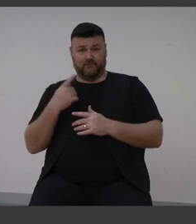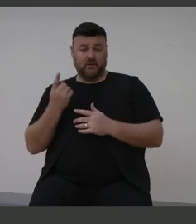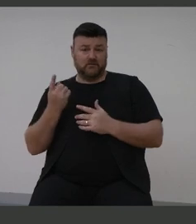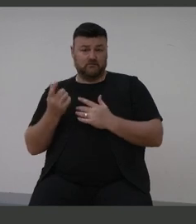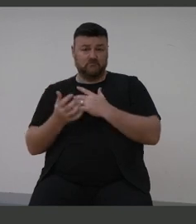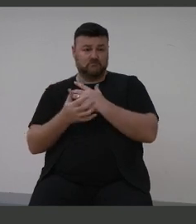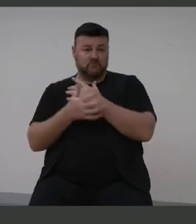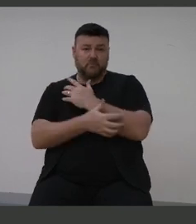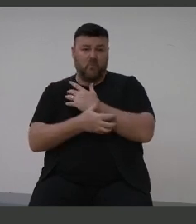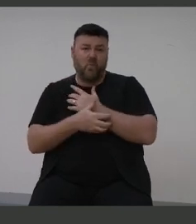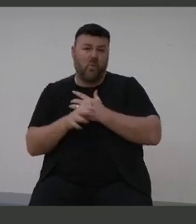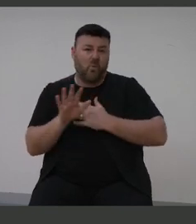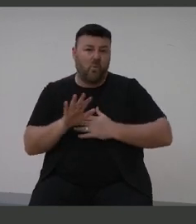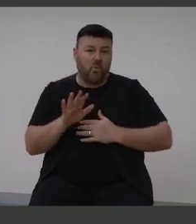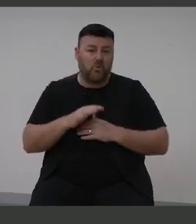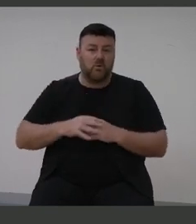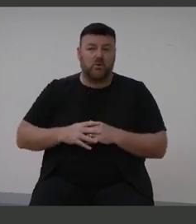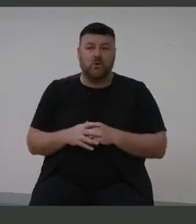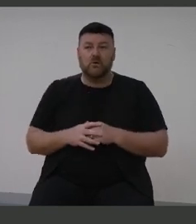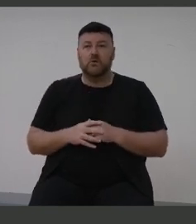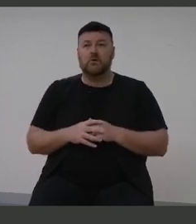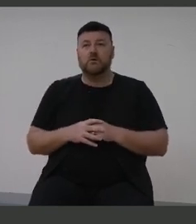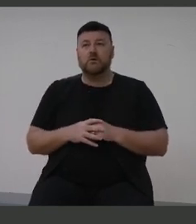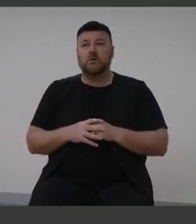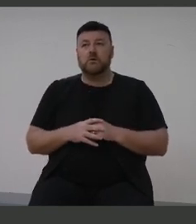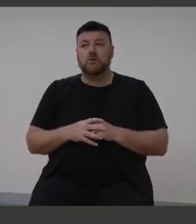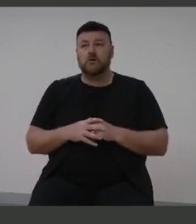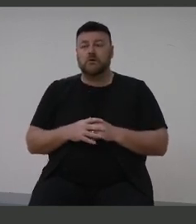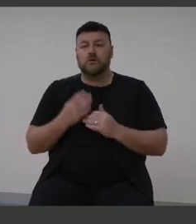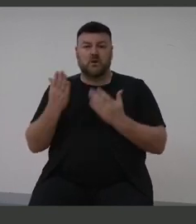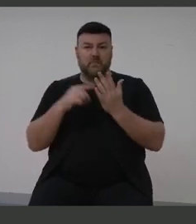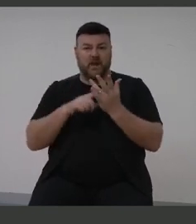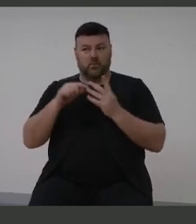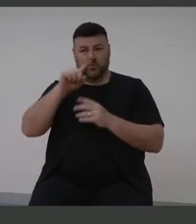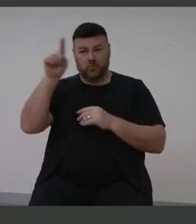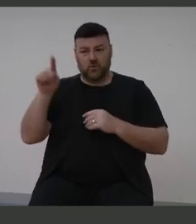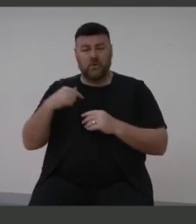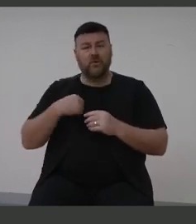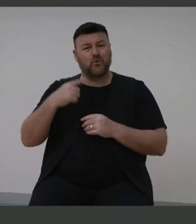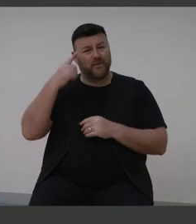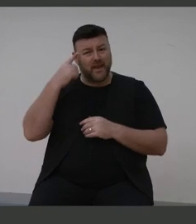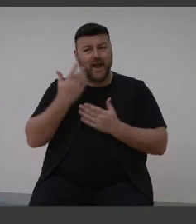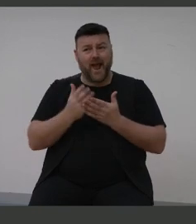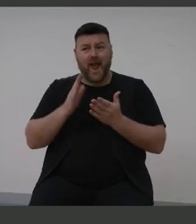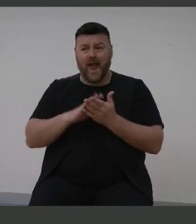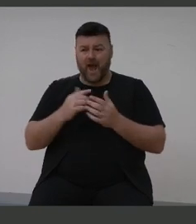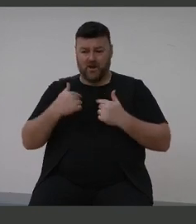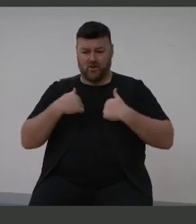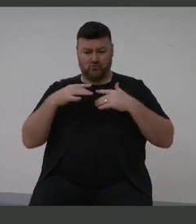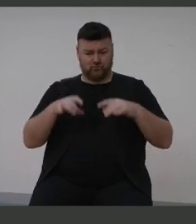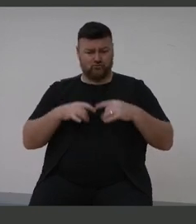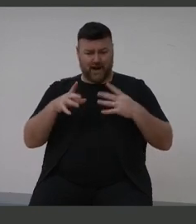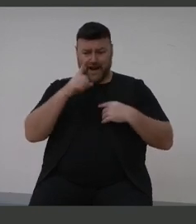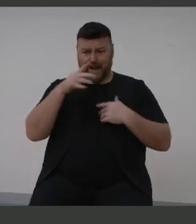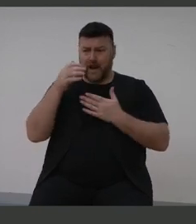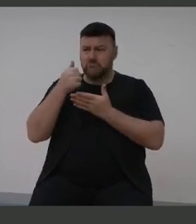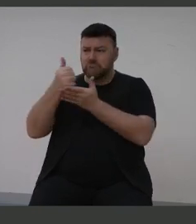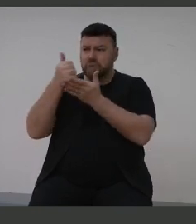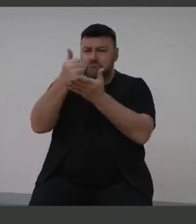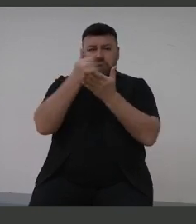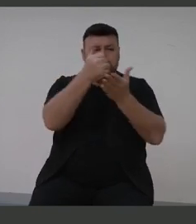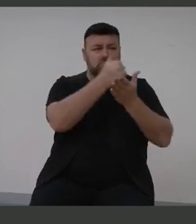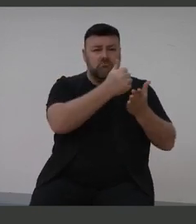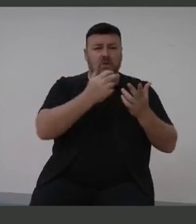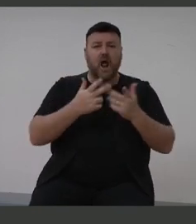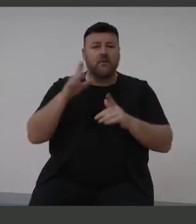such as this, that we're thinking about how we as a nation can assist those other nations around issues such